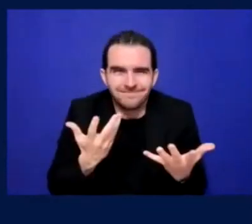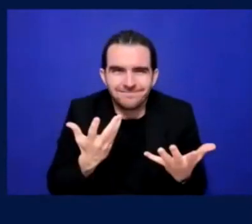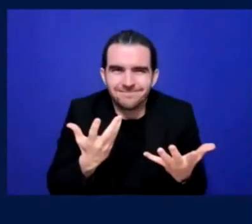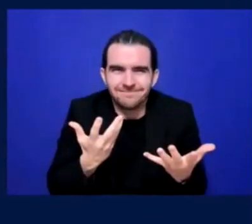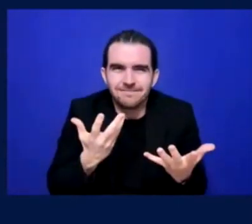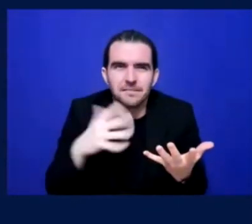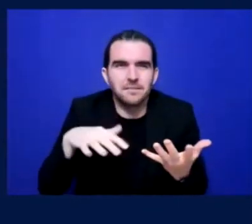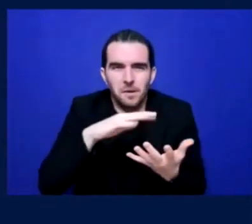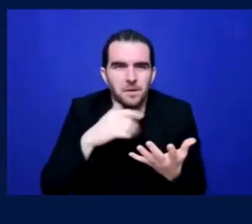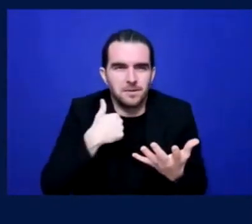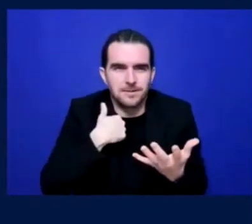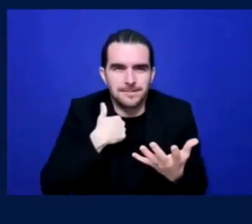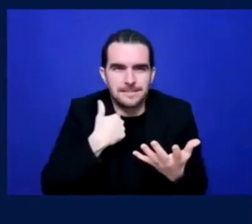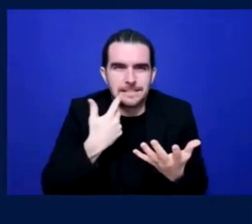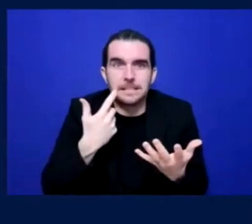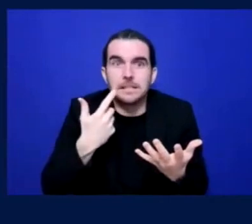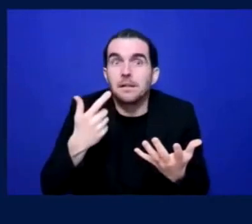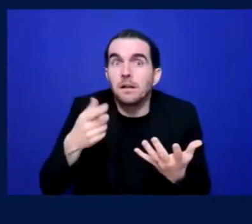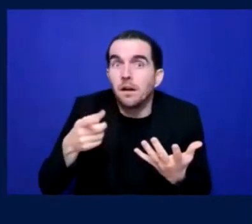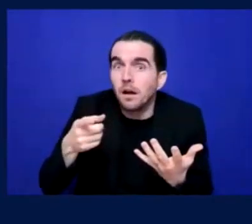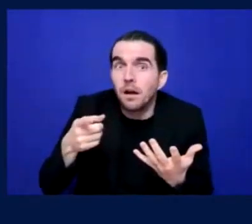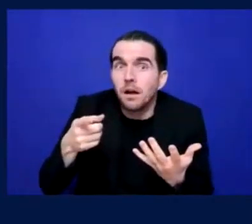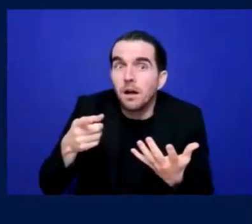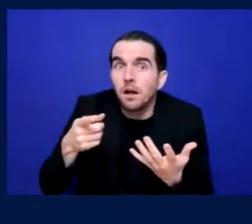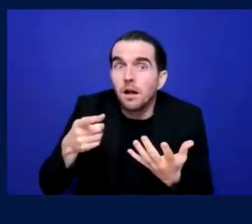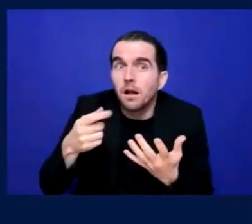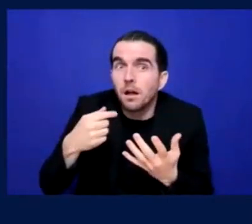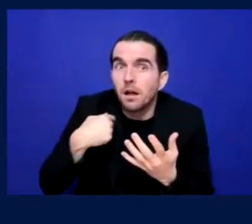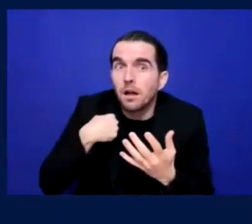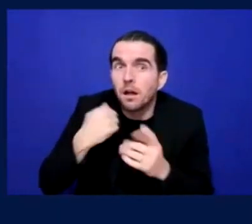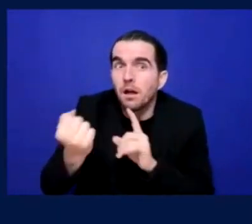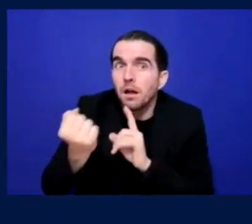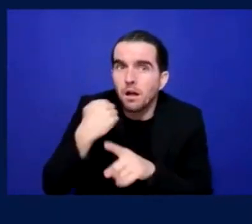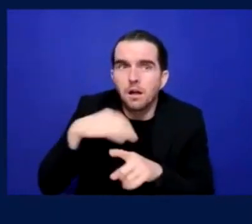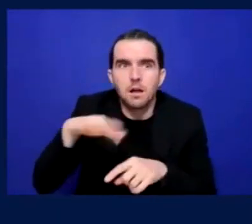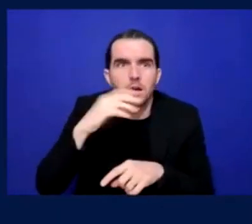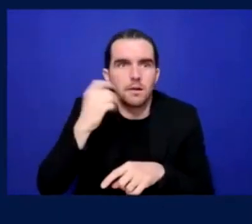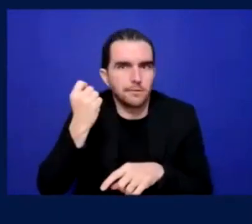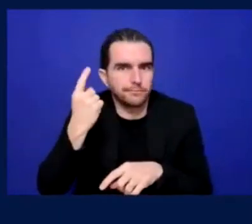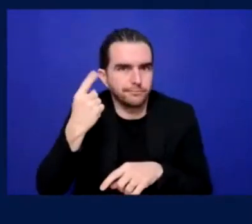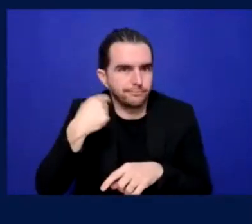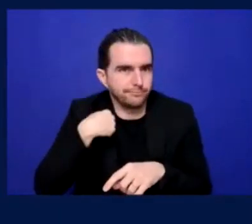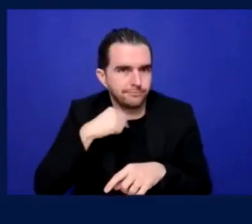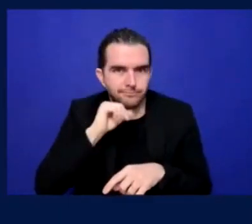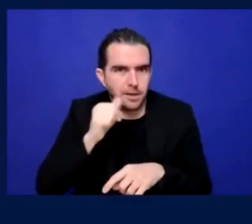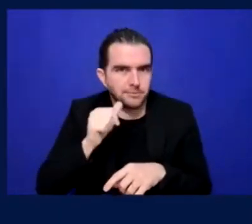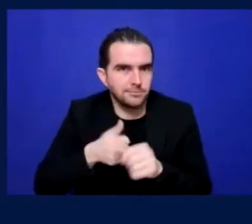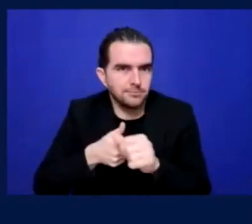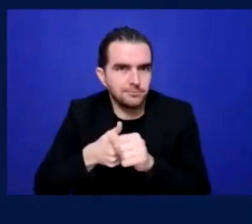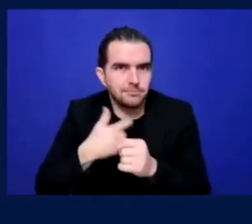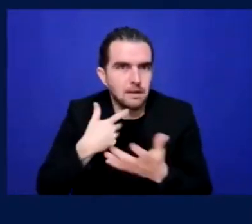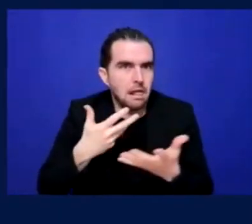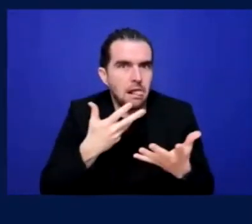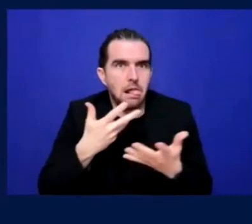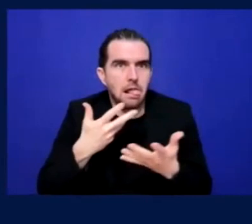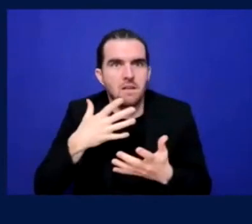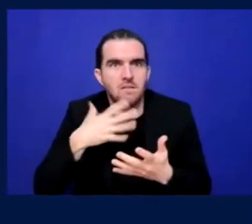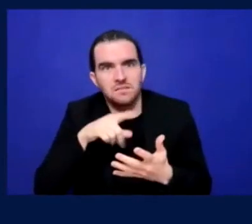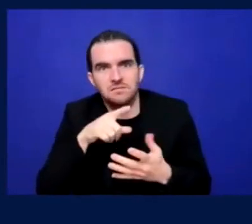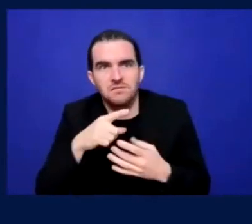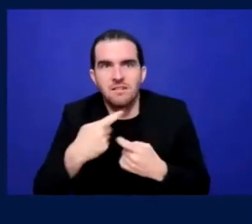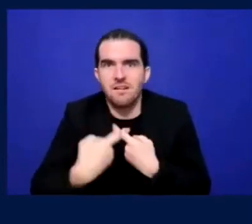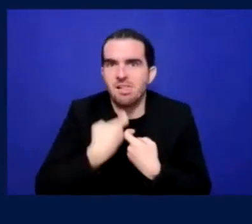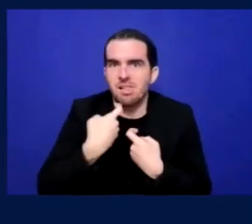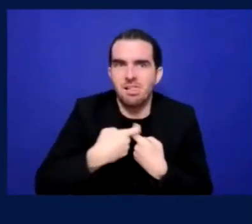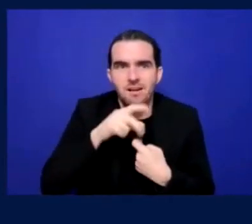changed. So I was happy, but they were even sadder because, uh, the team lost. And the secondly, uh,